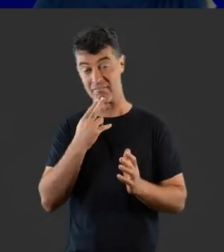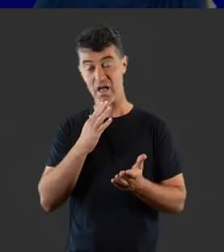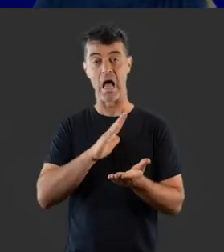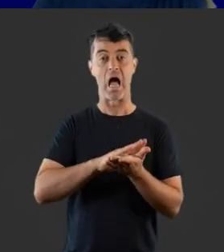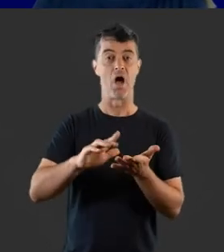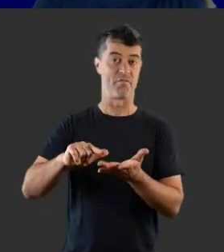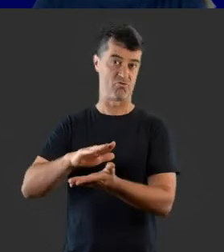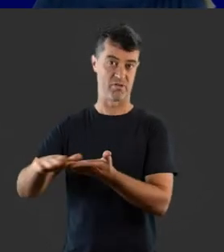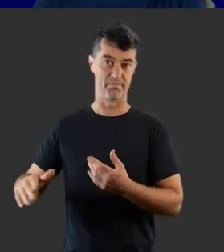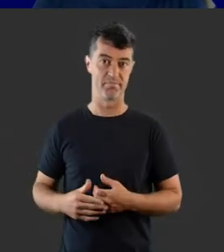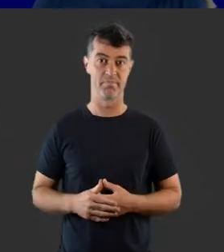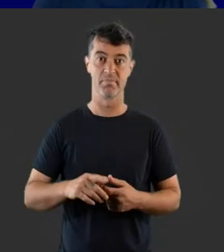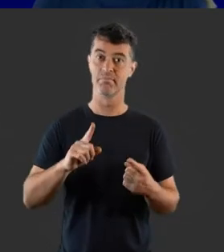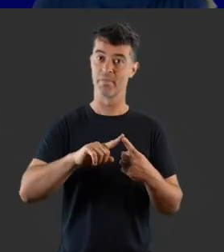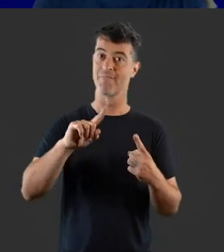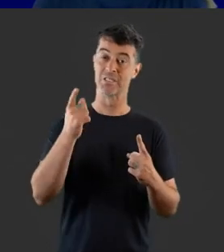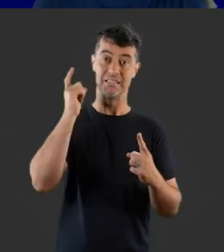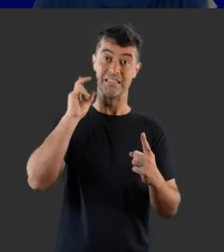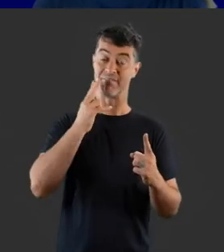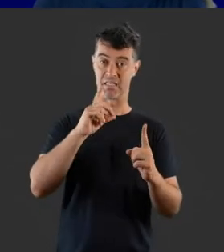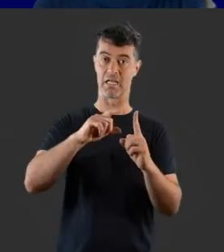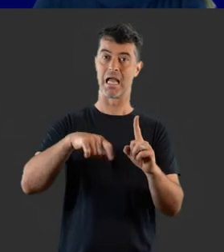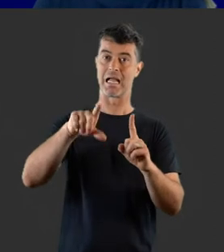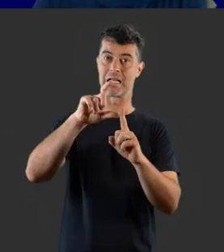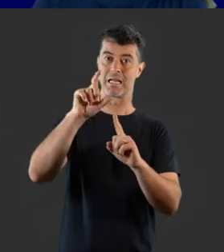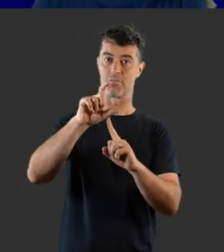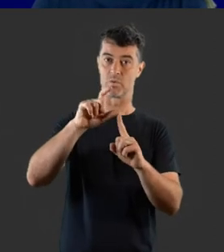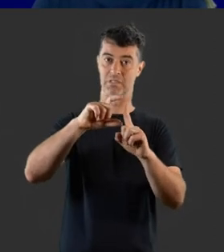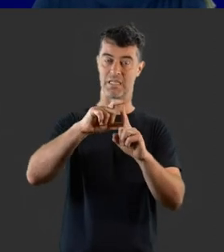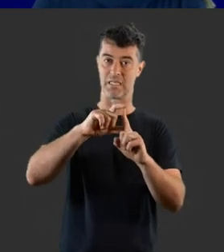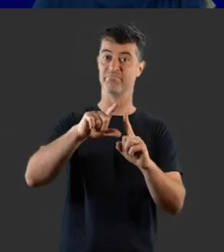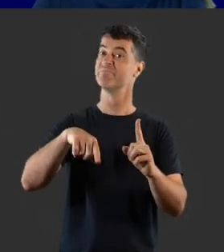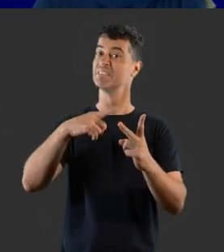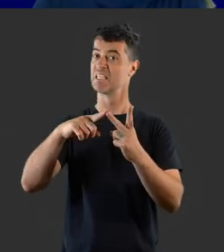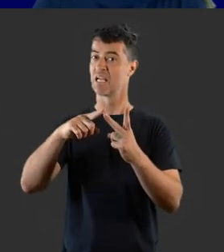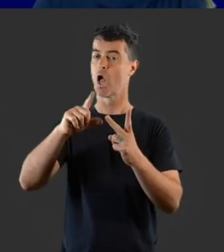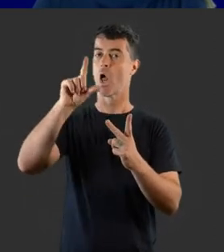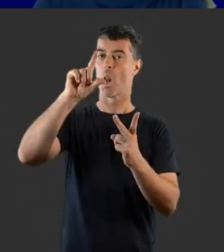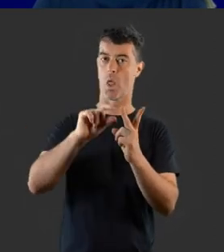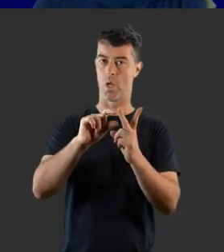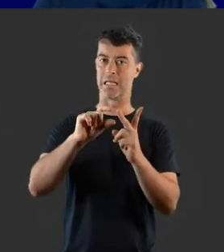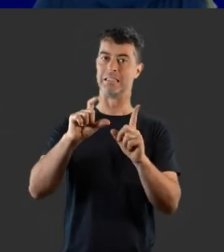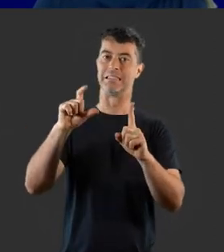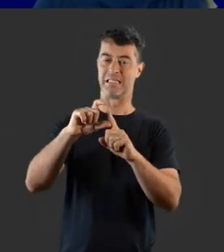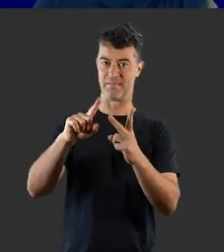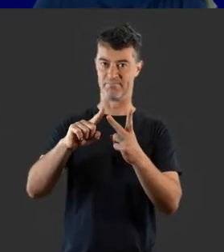Hard of Hearing. The first Deaf has a capital D, the second Deaf has a lowercase PhD.